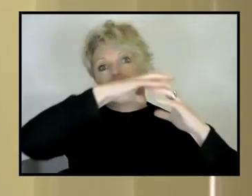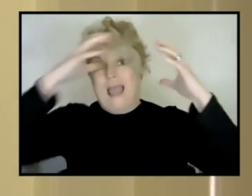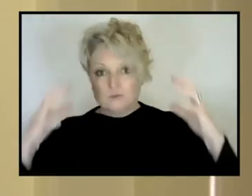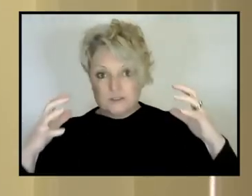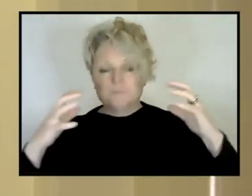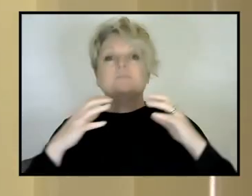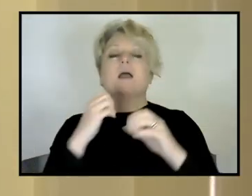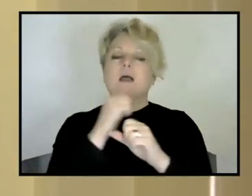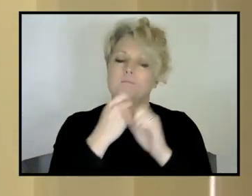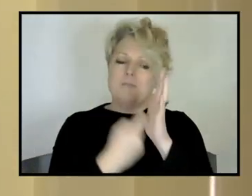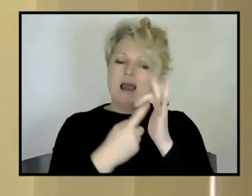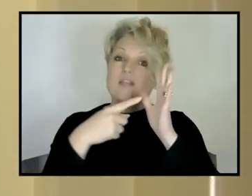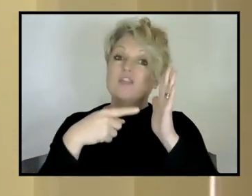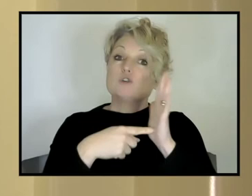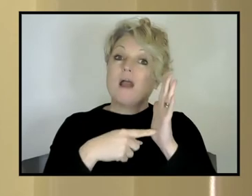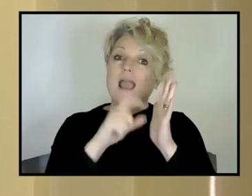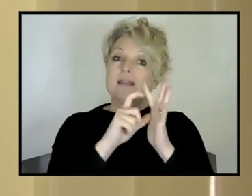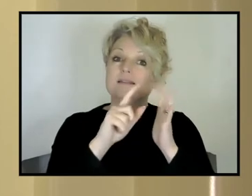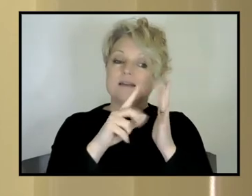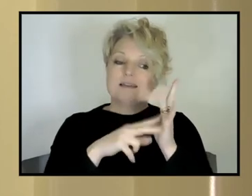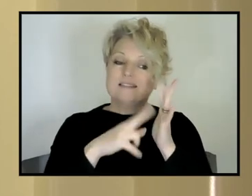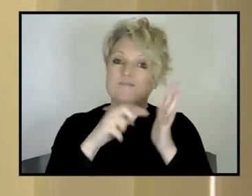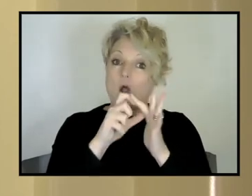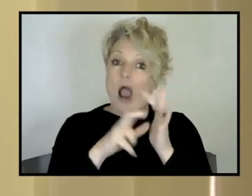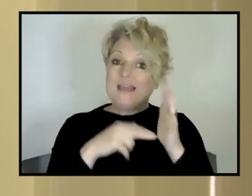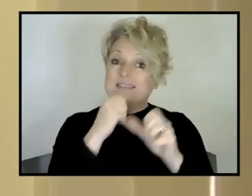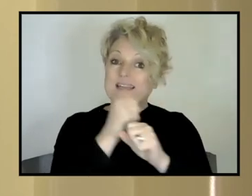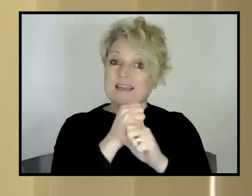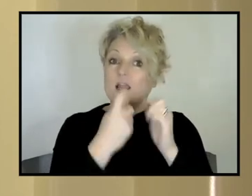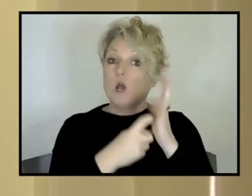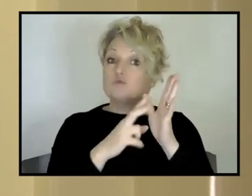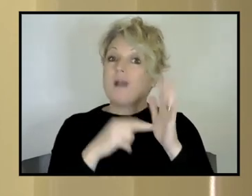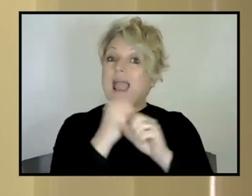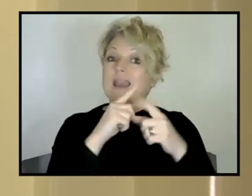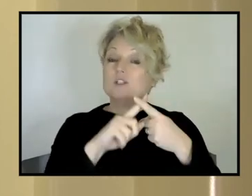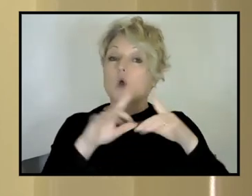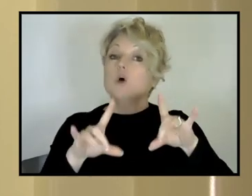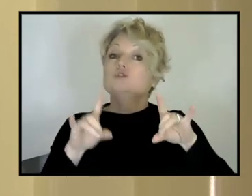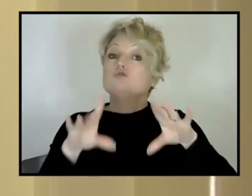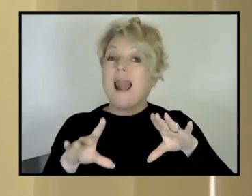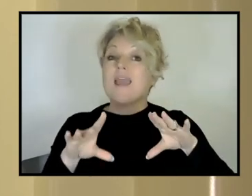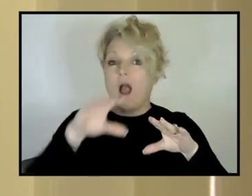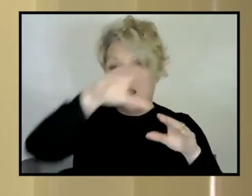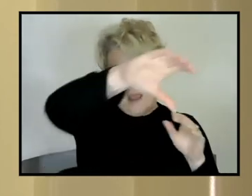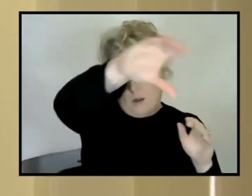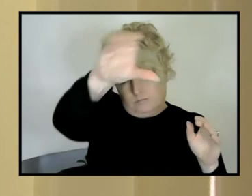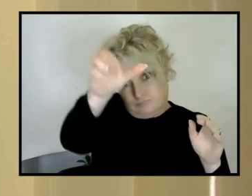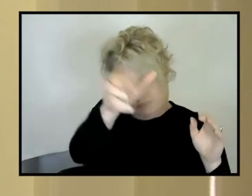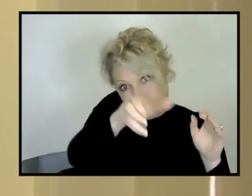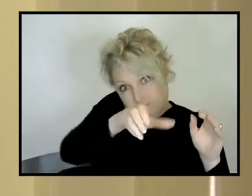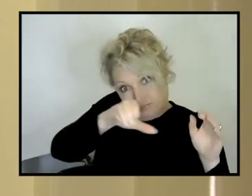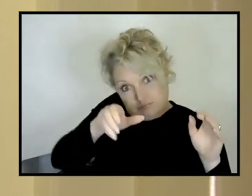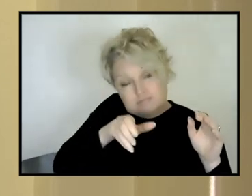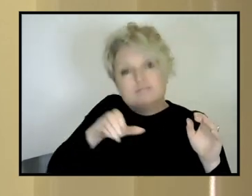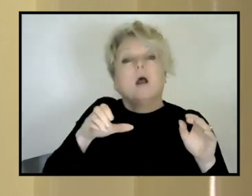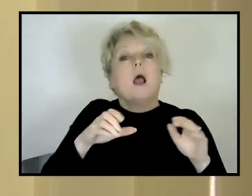range is not at the edge of a tectonic plate. And the, the theory that was, or the hypothesis, I should say, that was given us that that hotspot idea had formed the